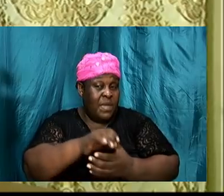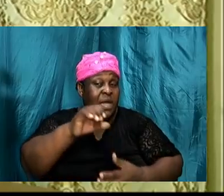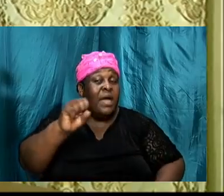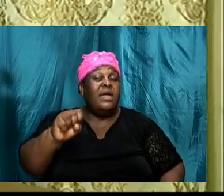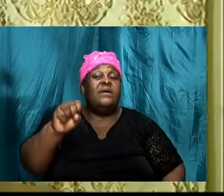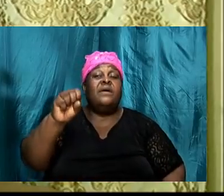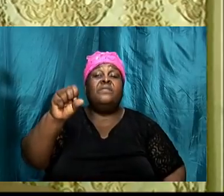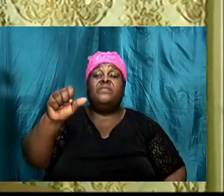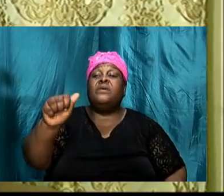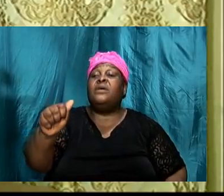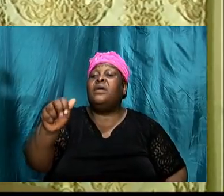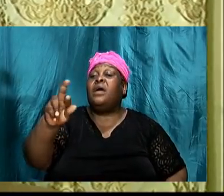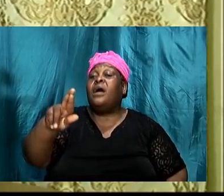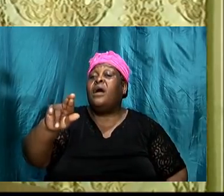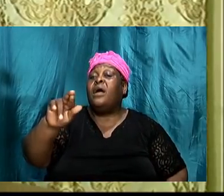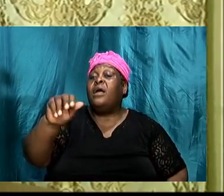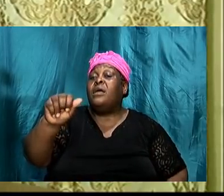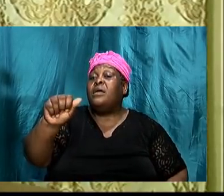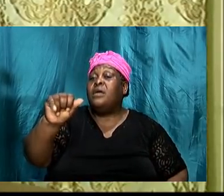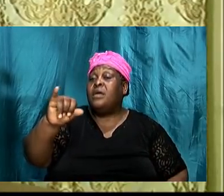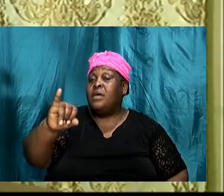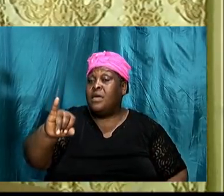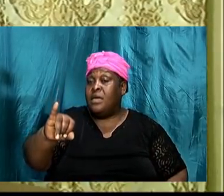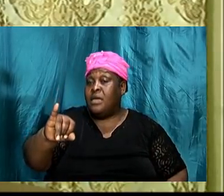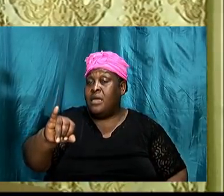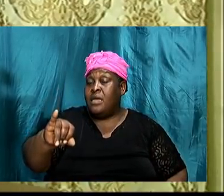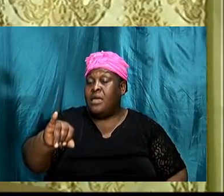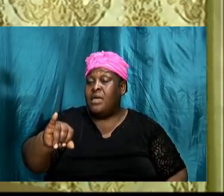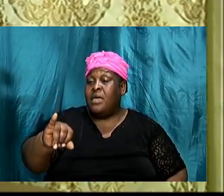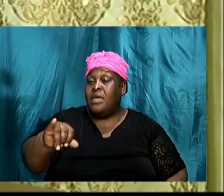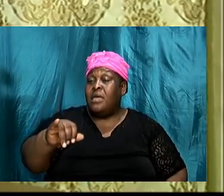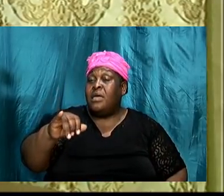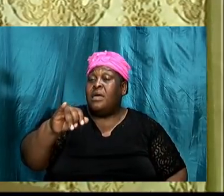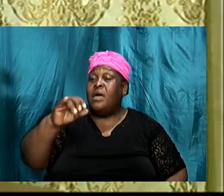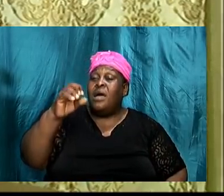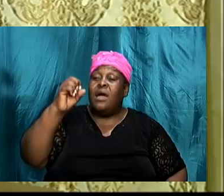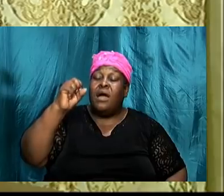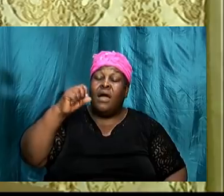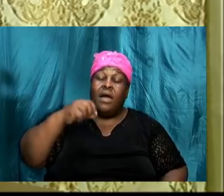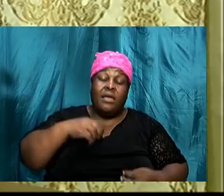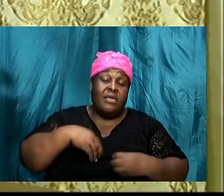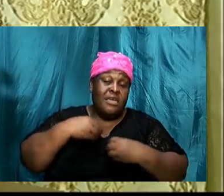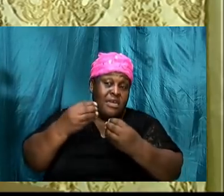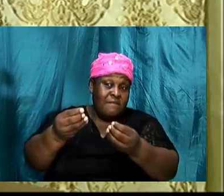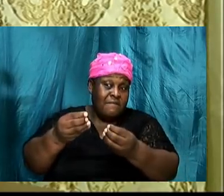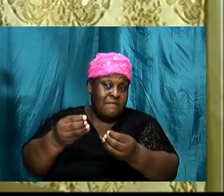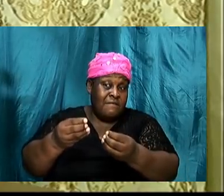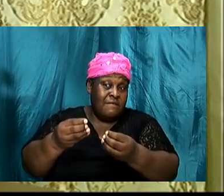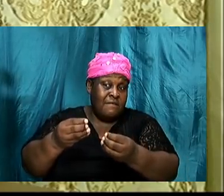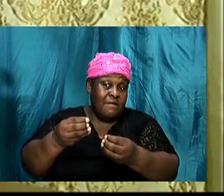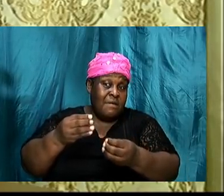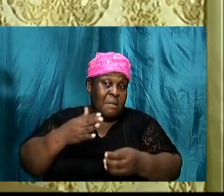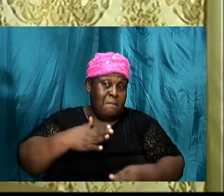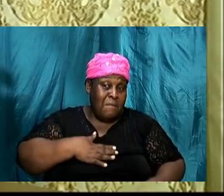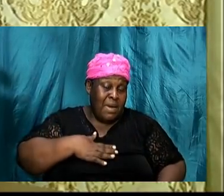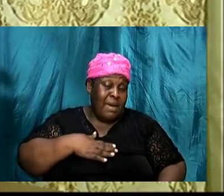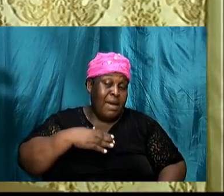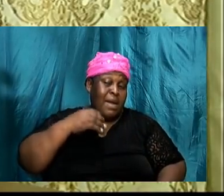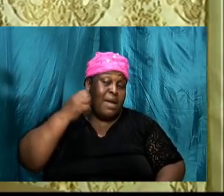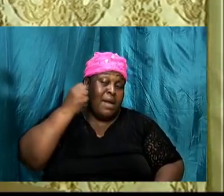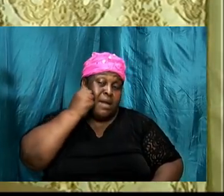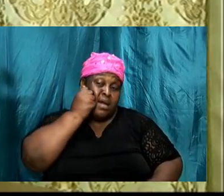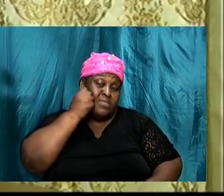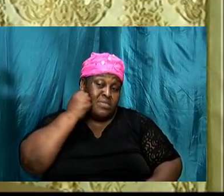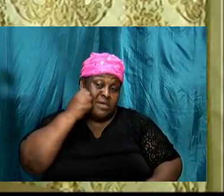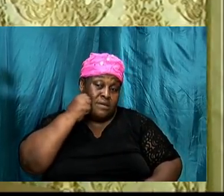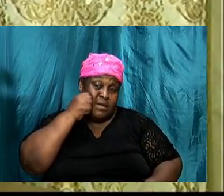I given my hand made into thy bosom and when she saw that